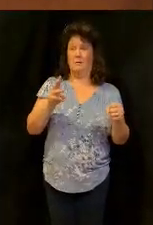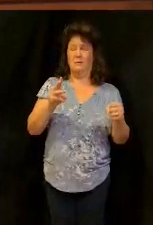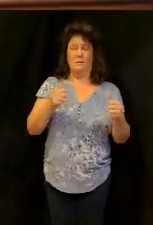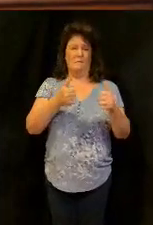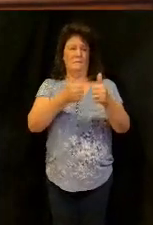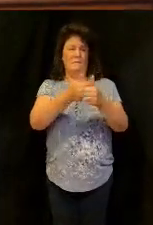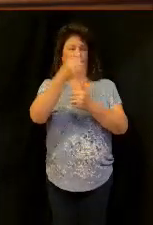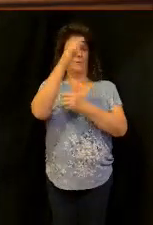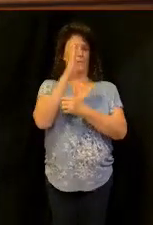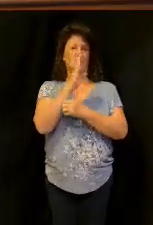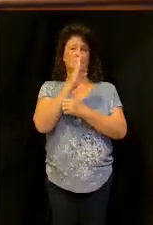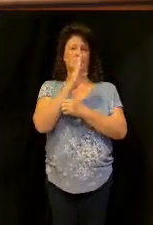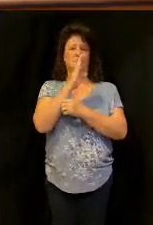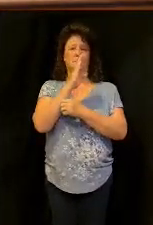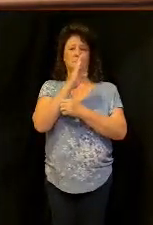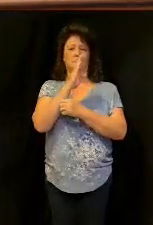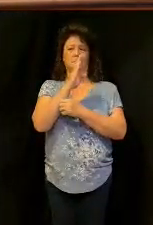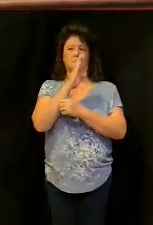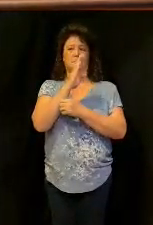And you've considered your ways.